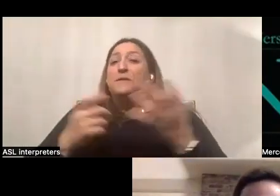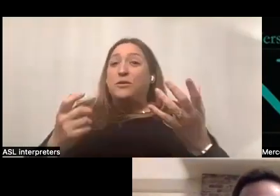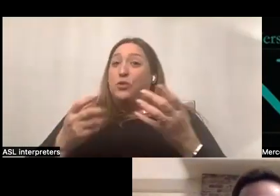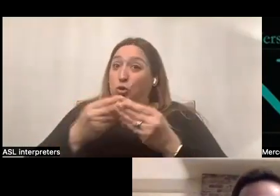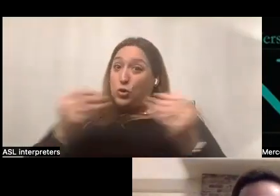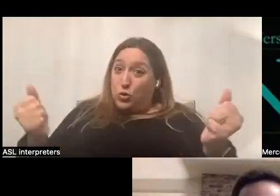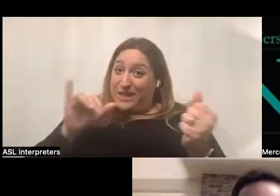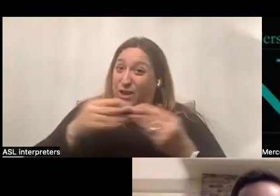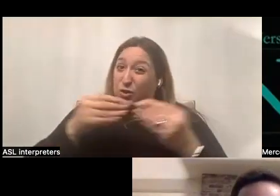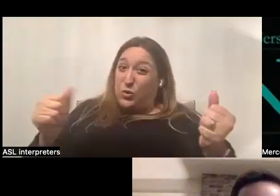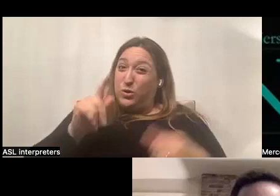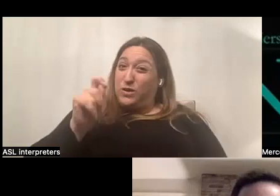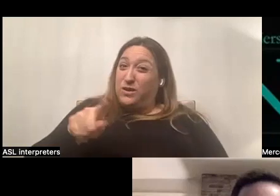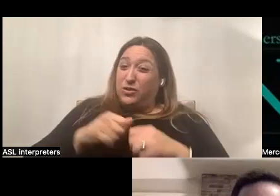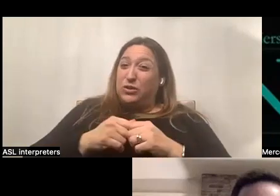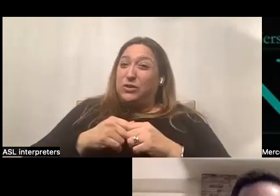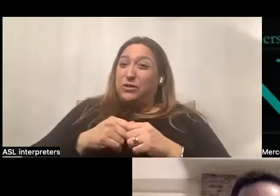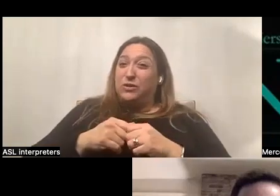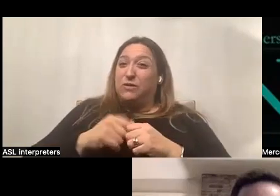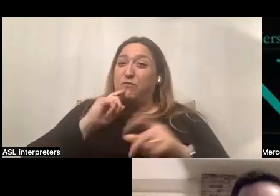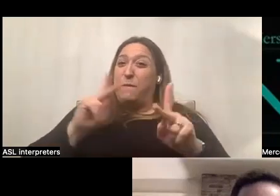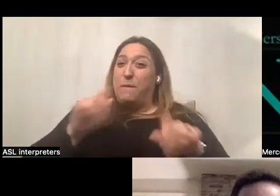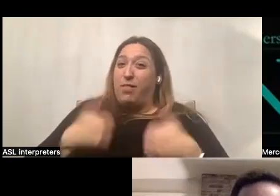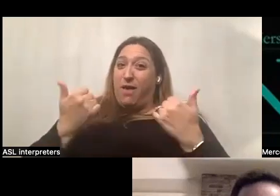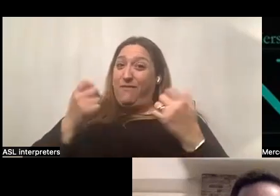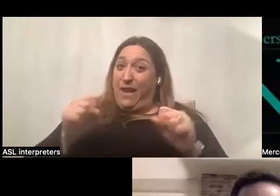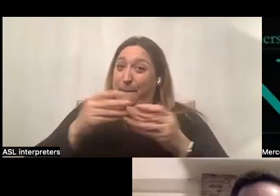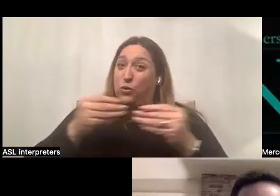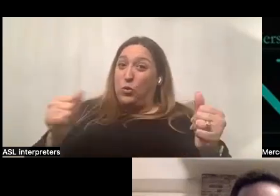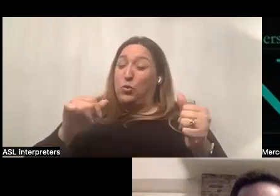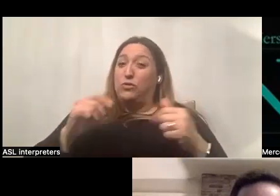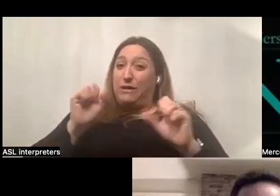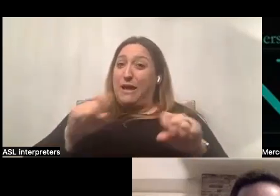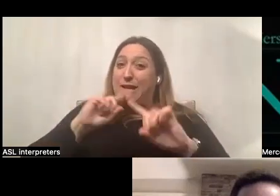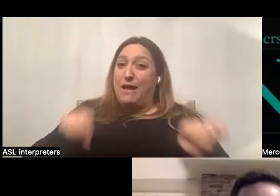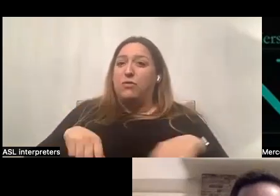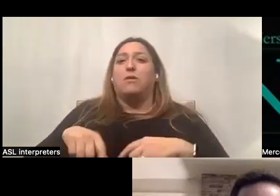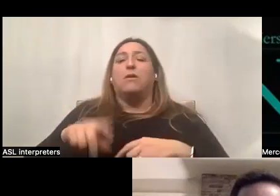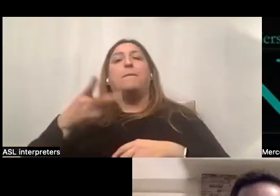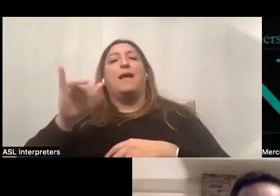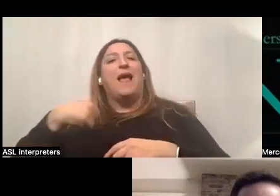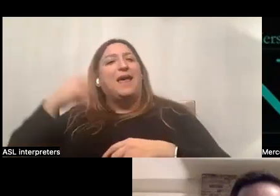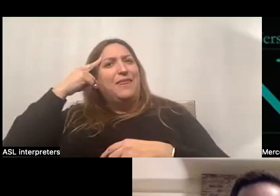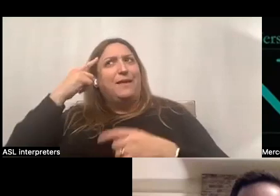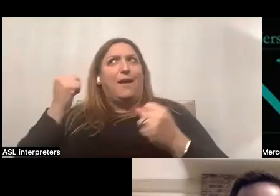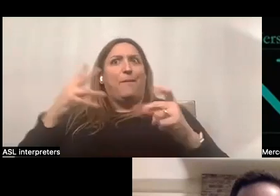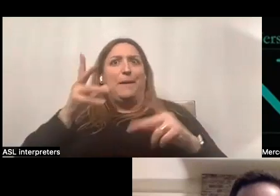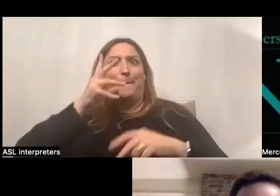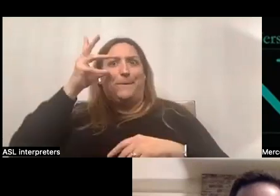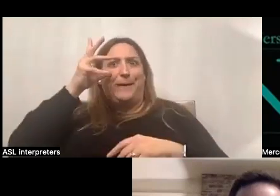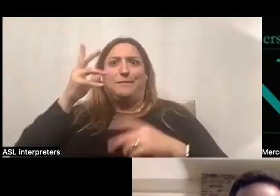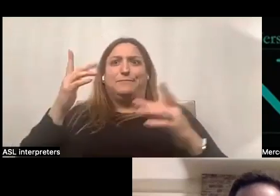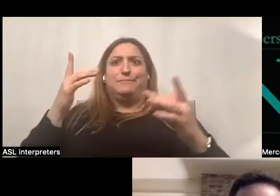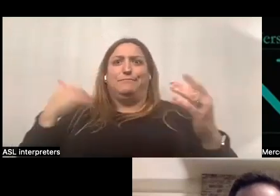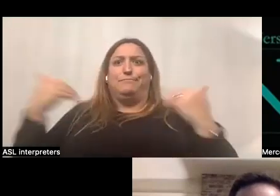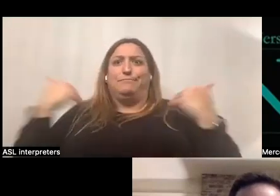in any, in, in, in people's lives? Can it be a solution? I think if someone wants to, I mean, how many parents have we talked to that says, what's